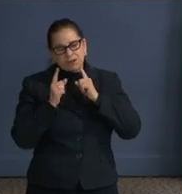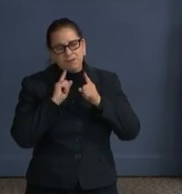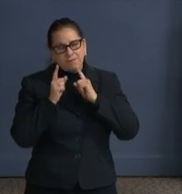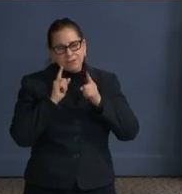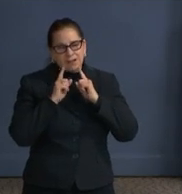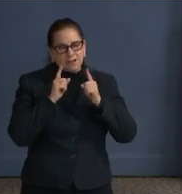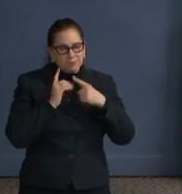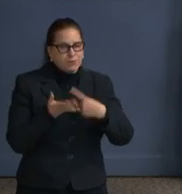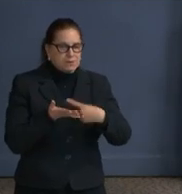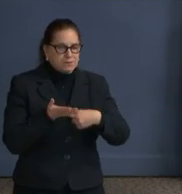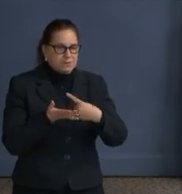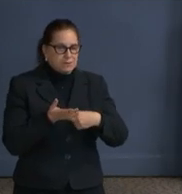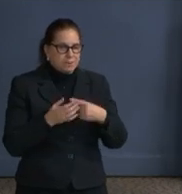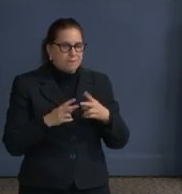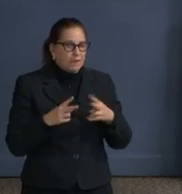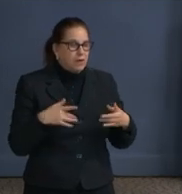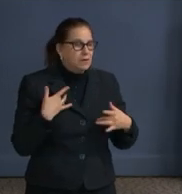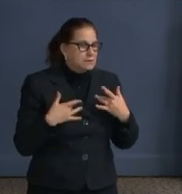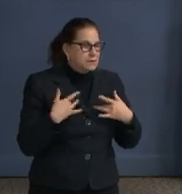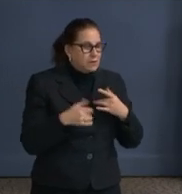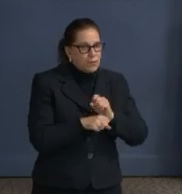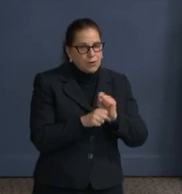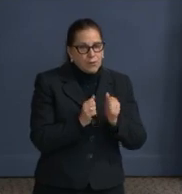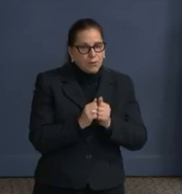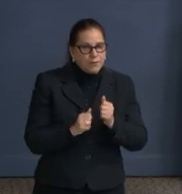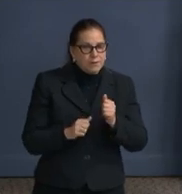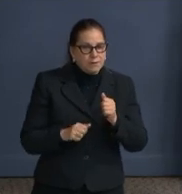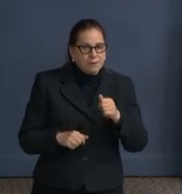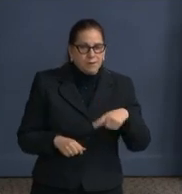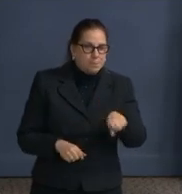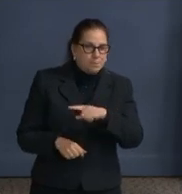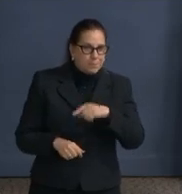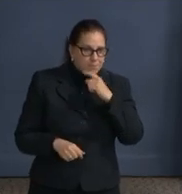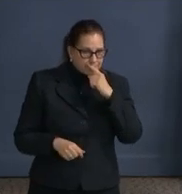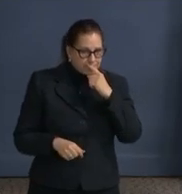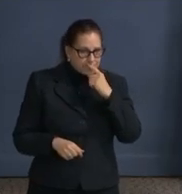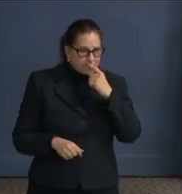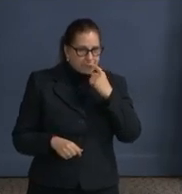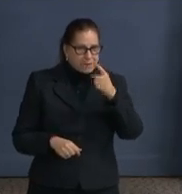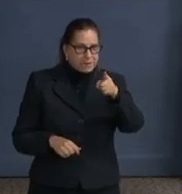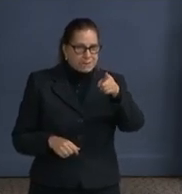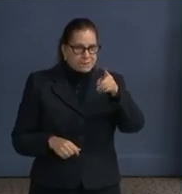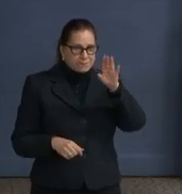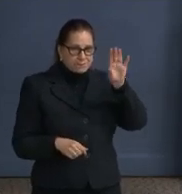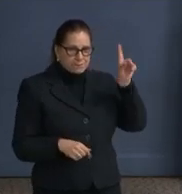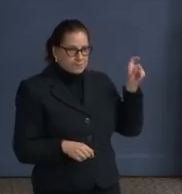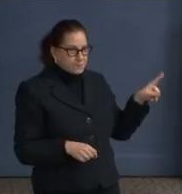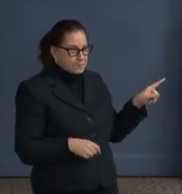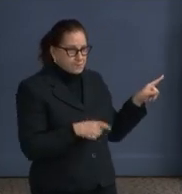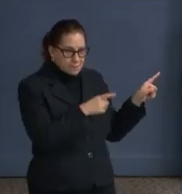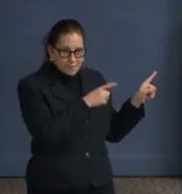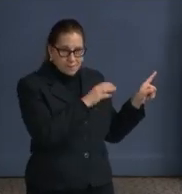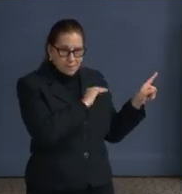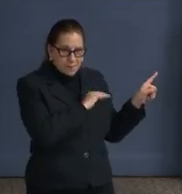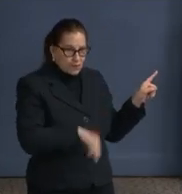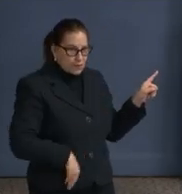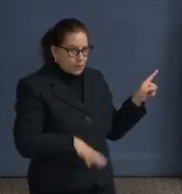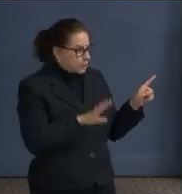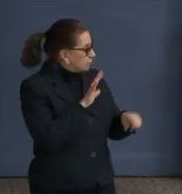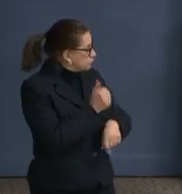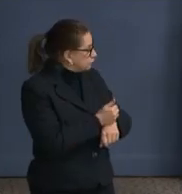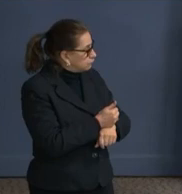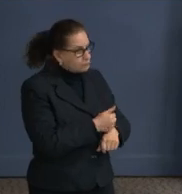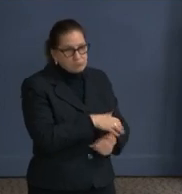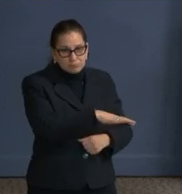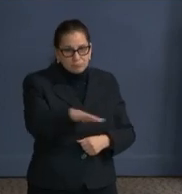and the team to continue that effort. Do you have any thoughts on that, Mayor, the team you put in place, Mr. Donahue? Well,